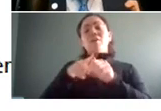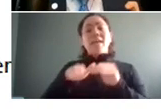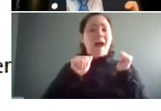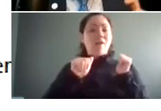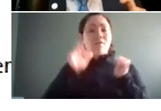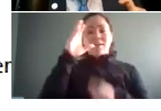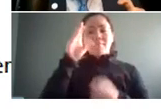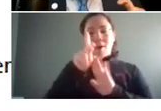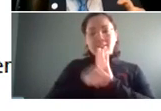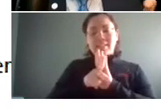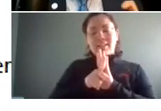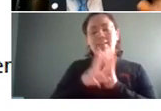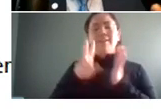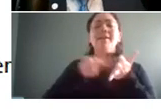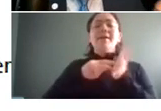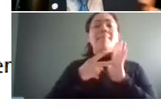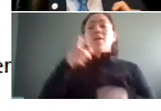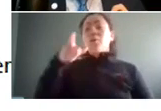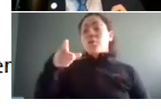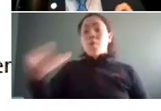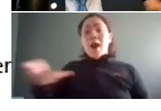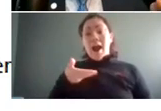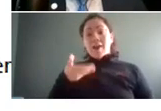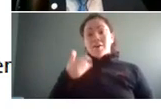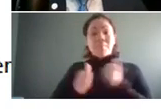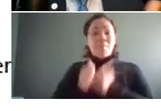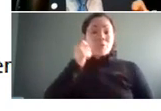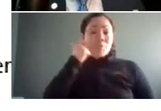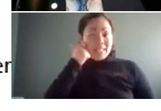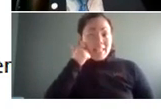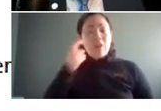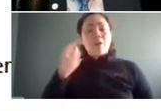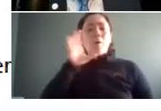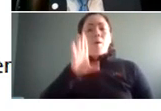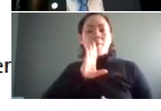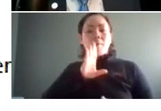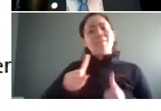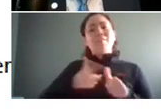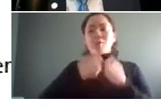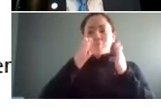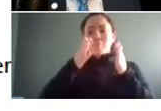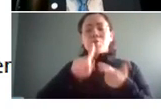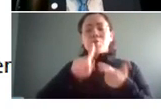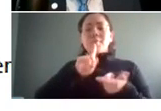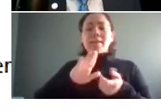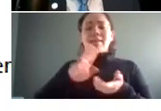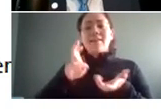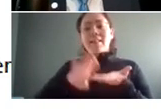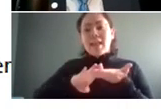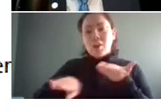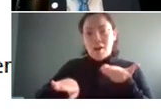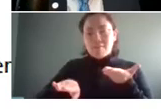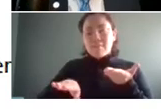you were i'm sorry um last in first out so you're the last person hired so you're the first person that's going to be laid off